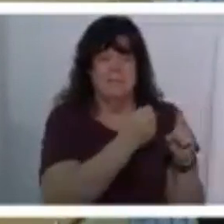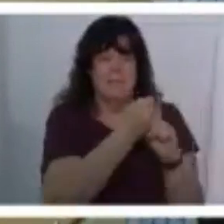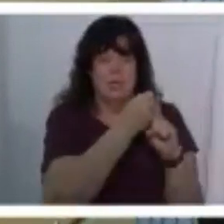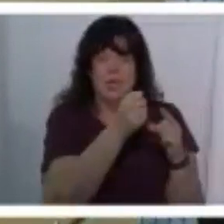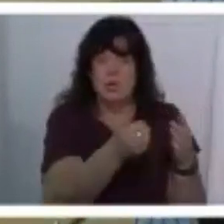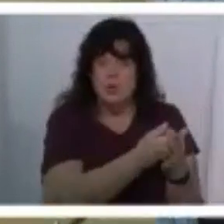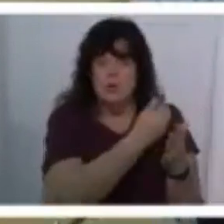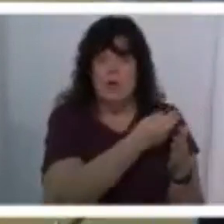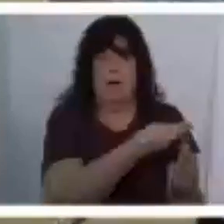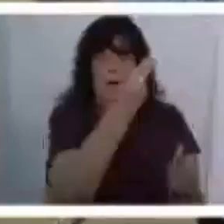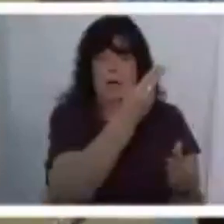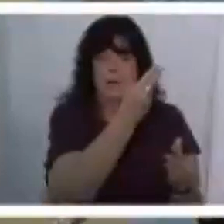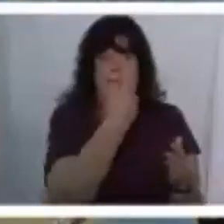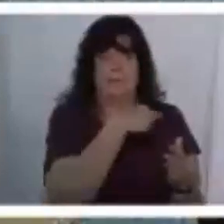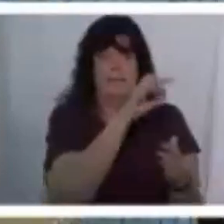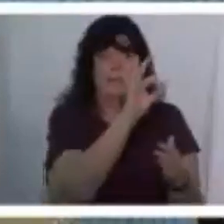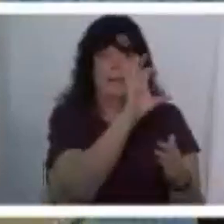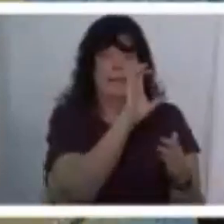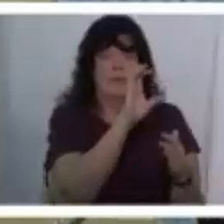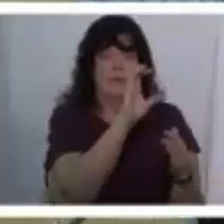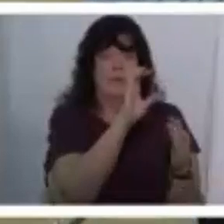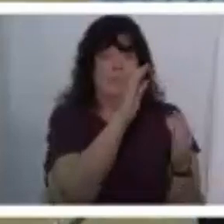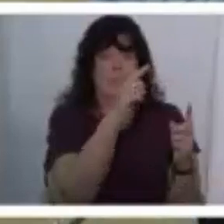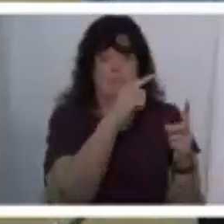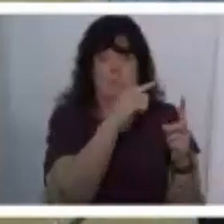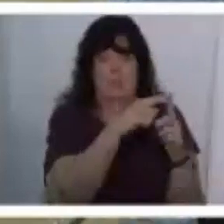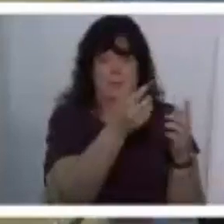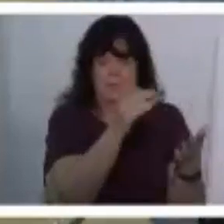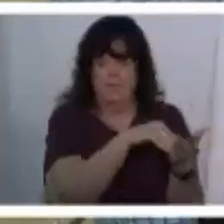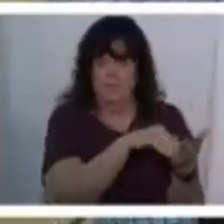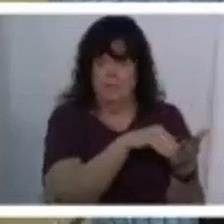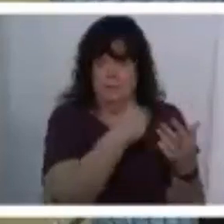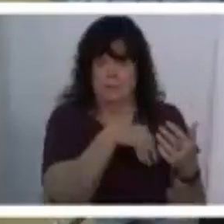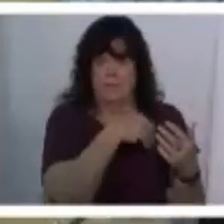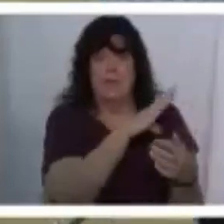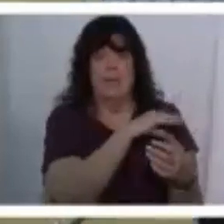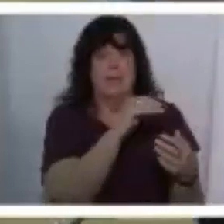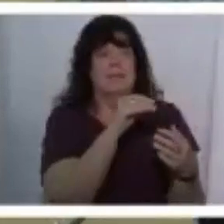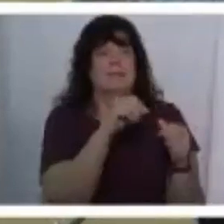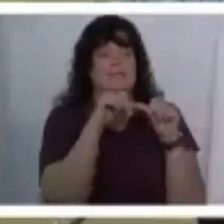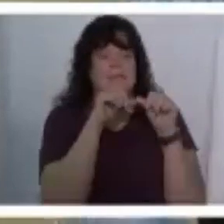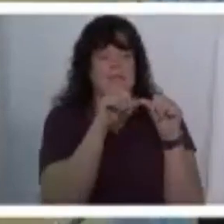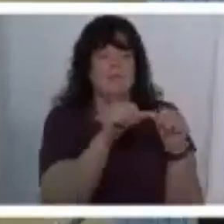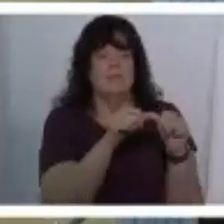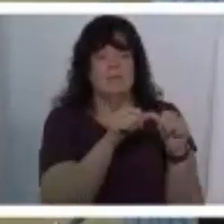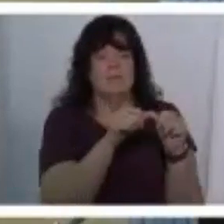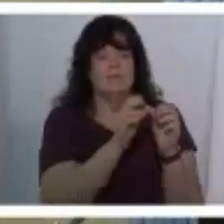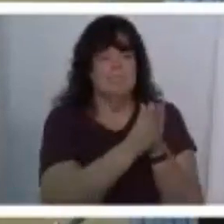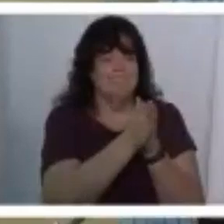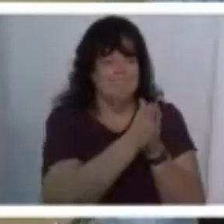highs uh we're over 900 again uh and continue to thrive